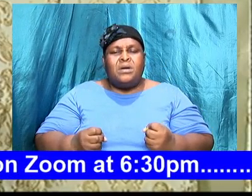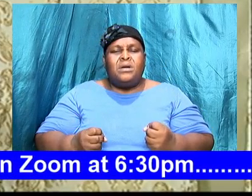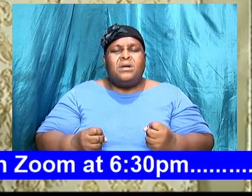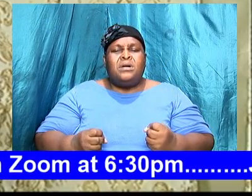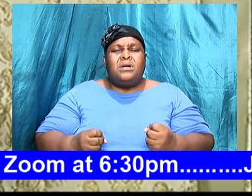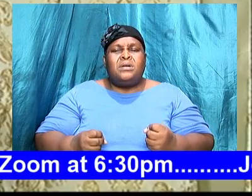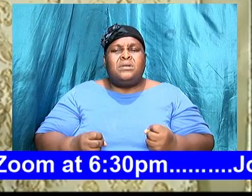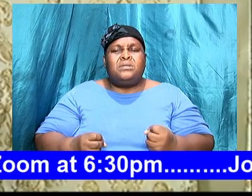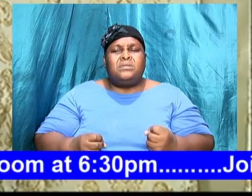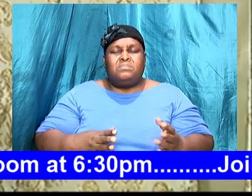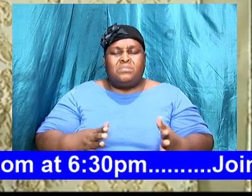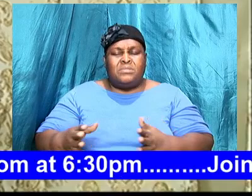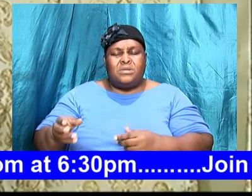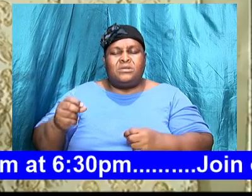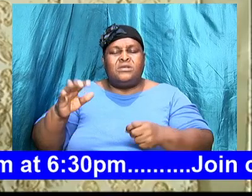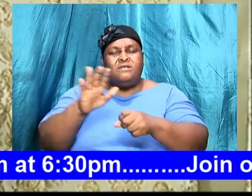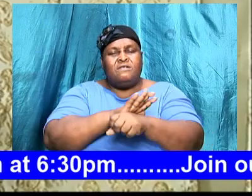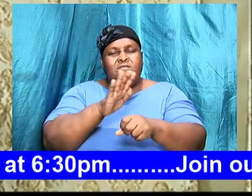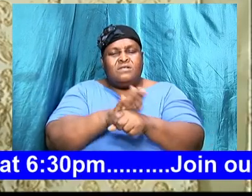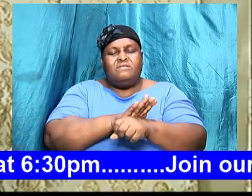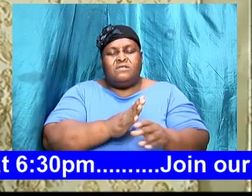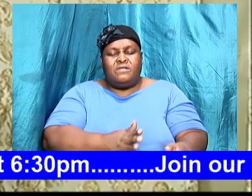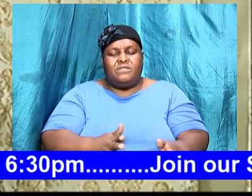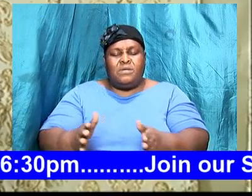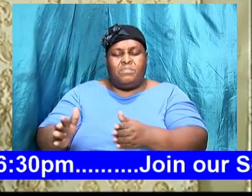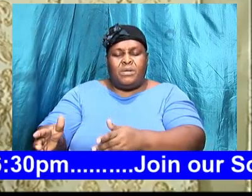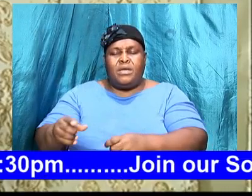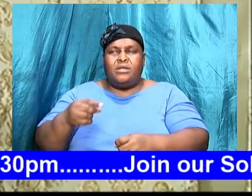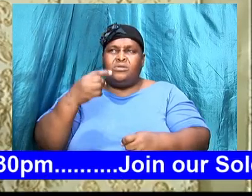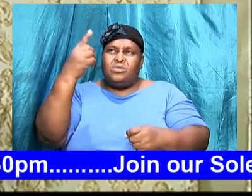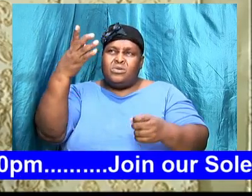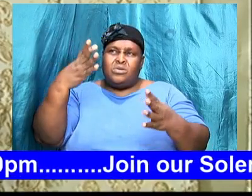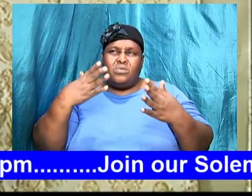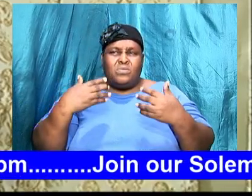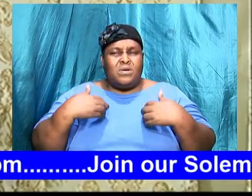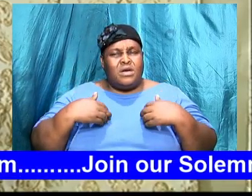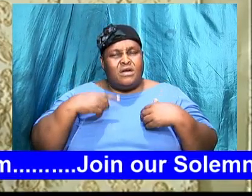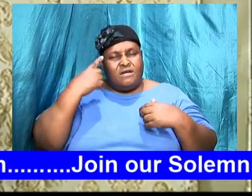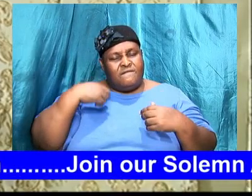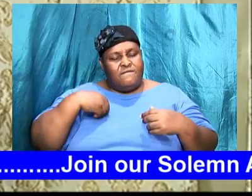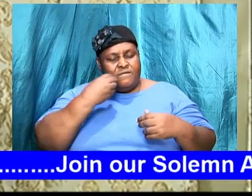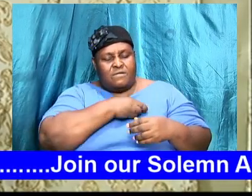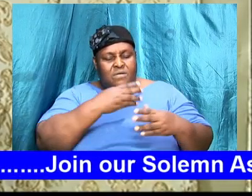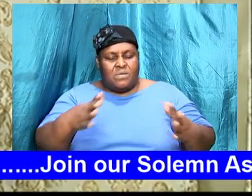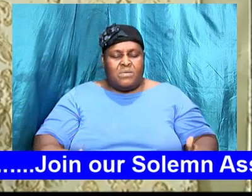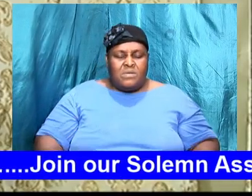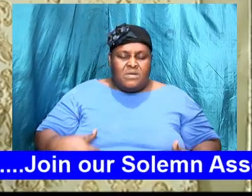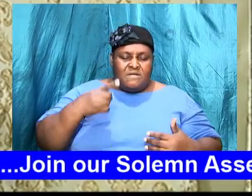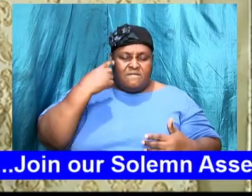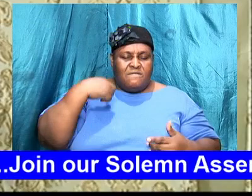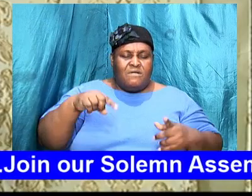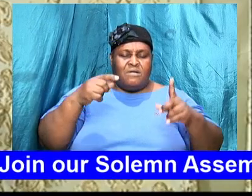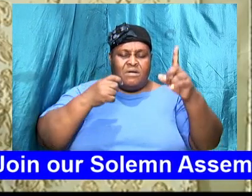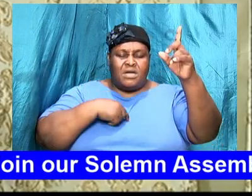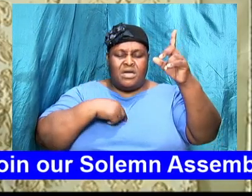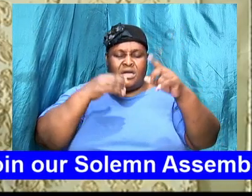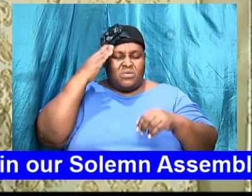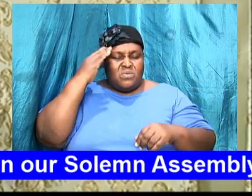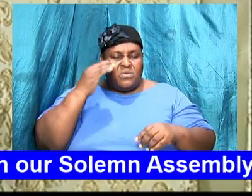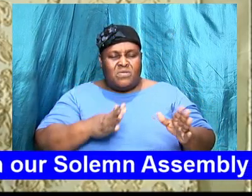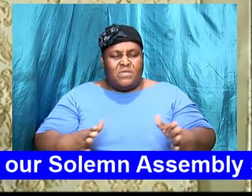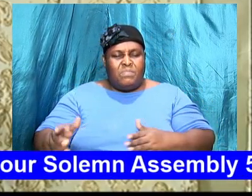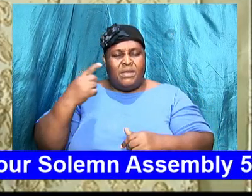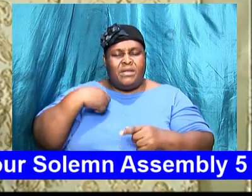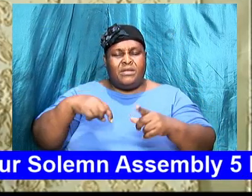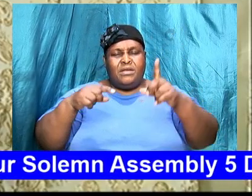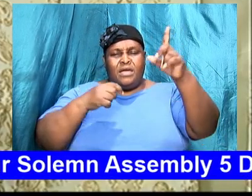Christ is to fulfill the plan that you have for our life for I know the plan that I